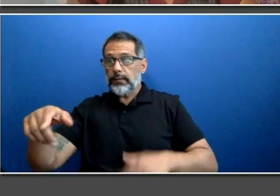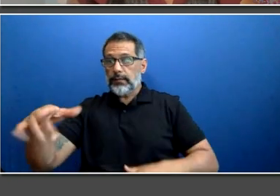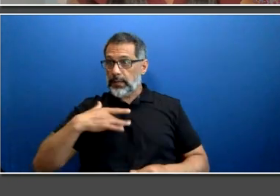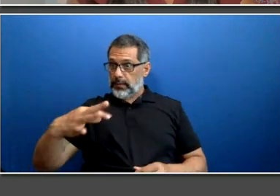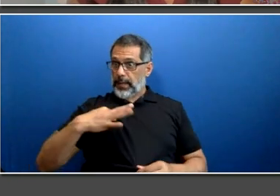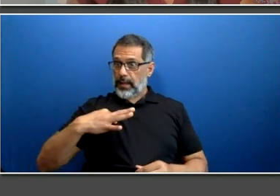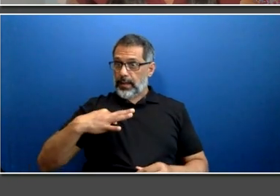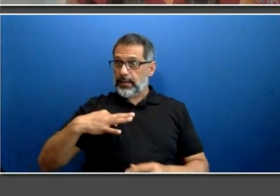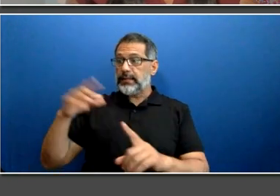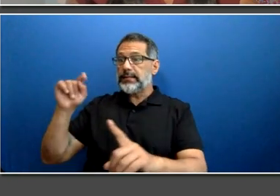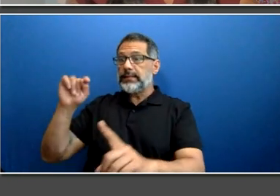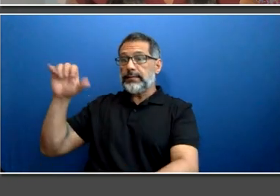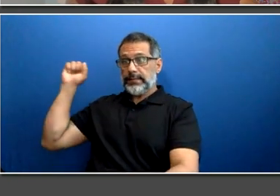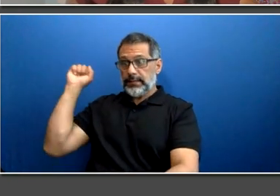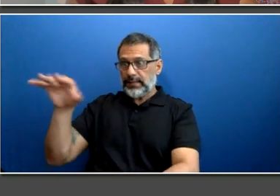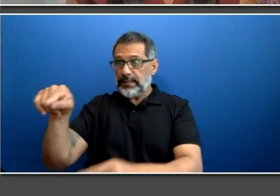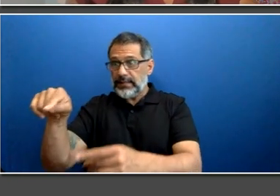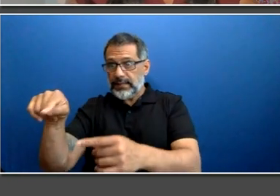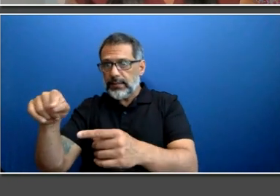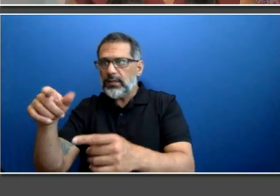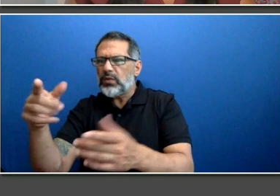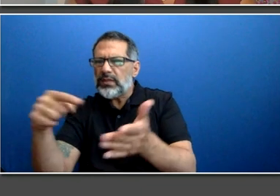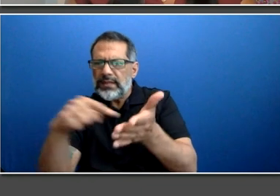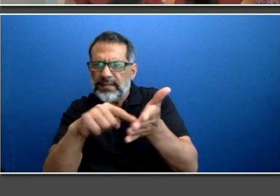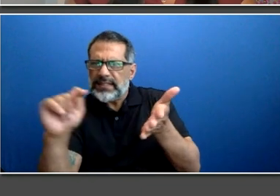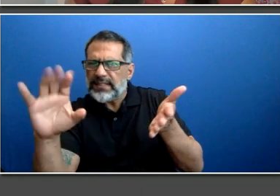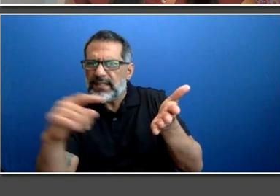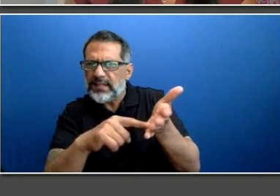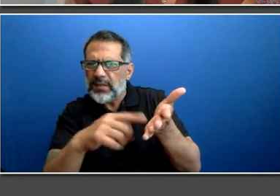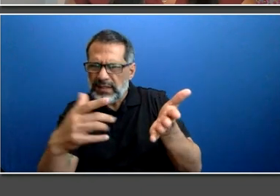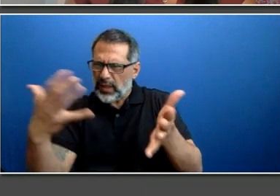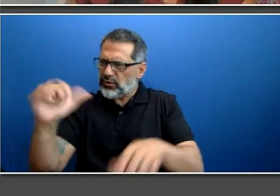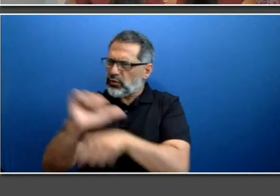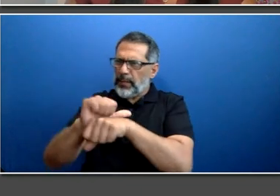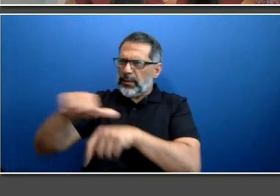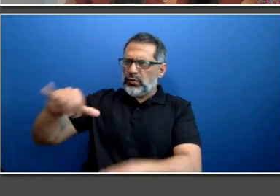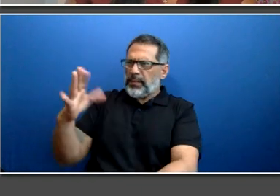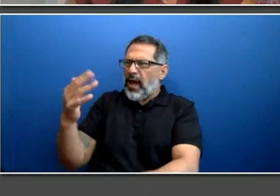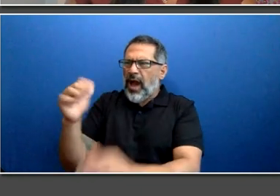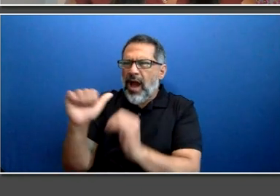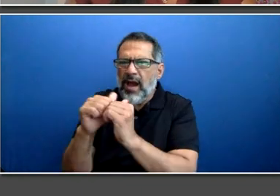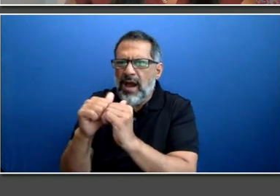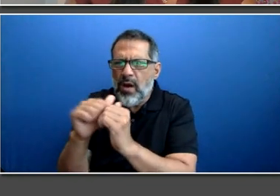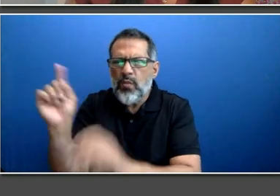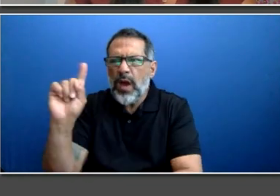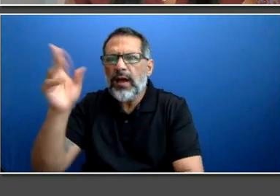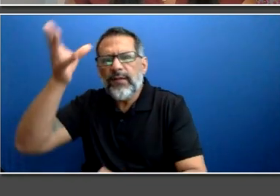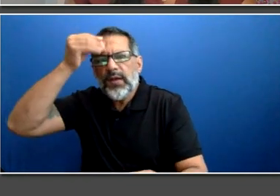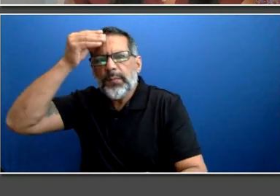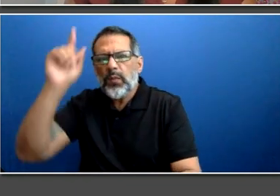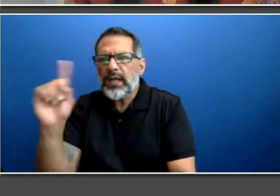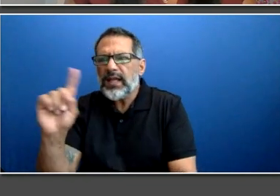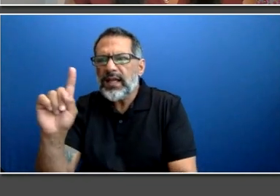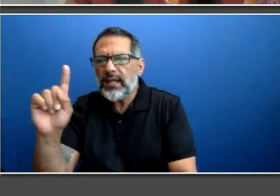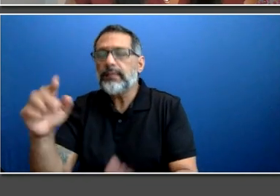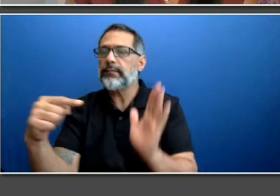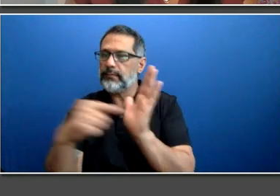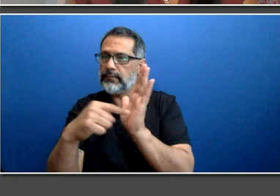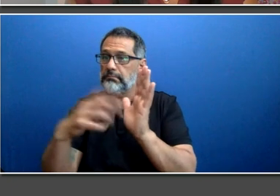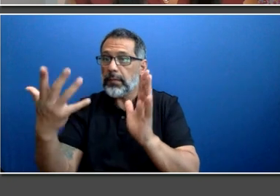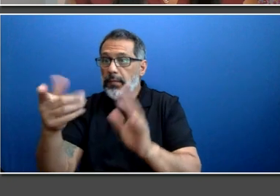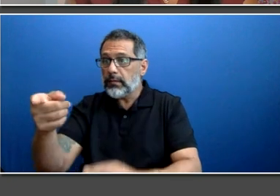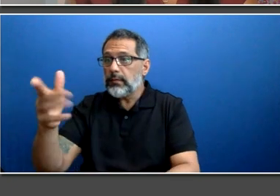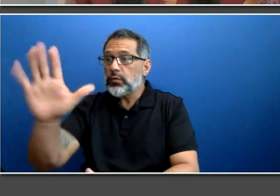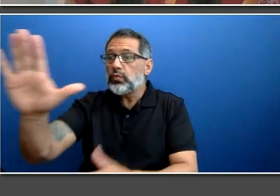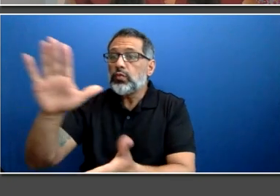And one of our outreach partners may have referred you, or maybe it was your school counselor or somebody in your school